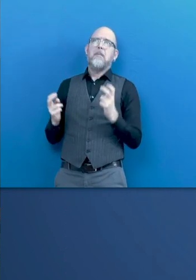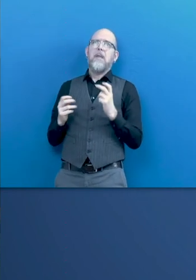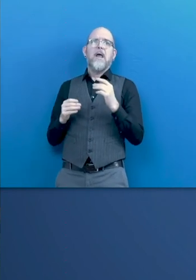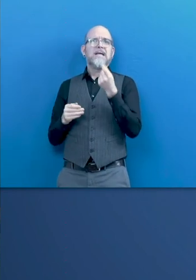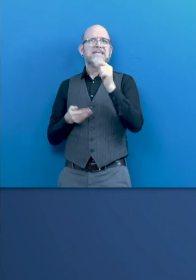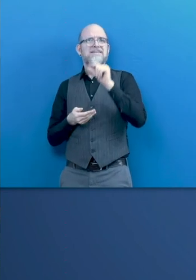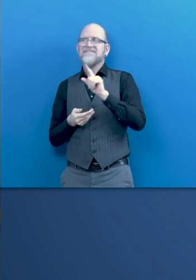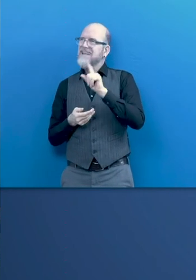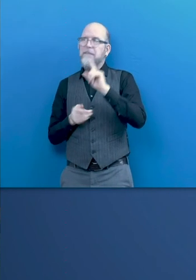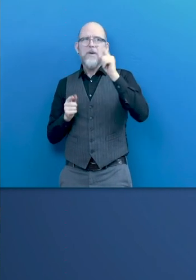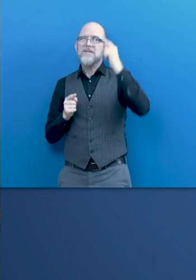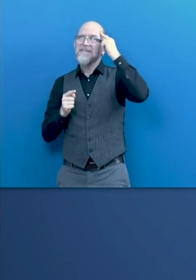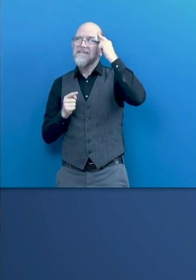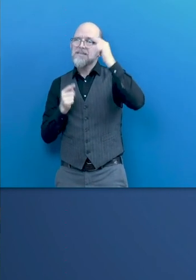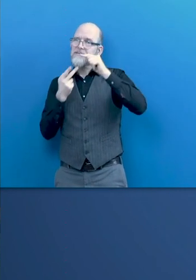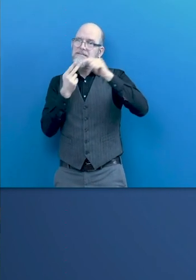ICT.